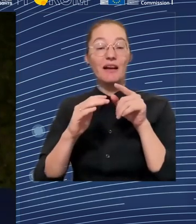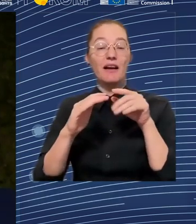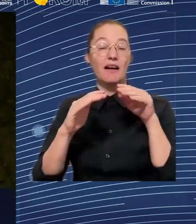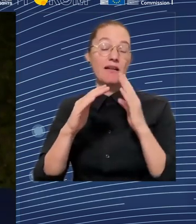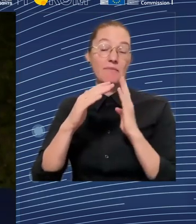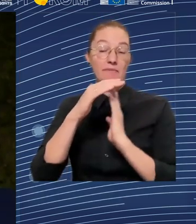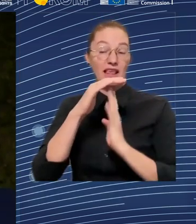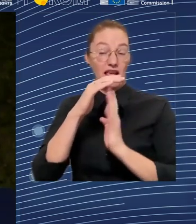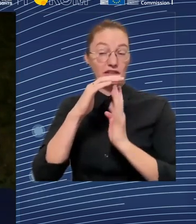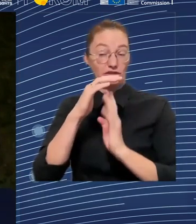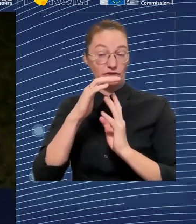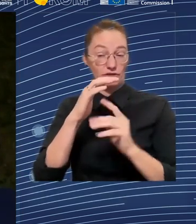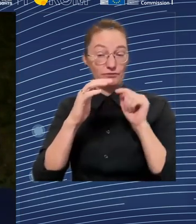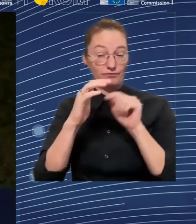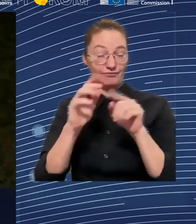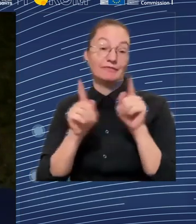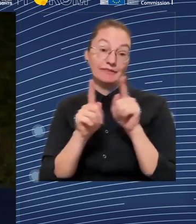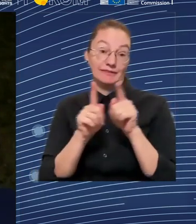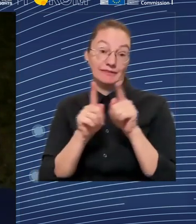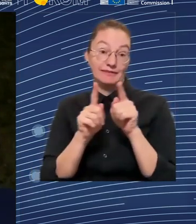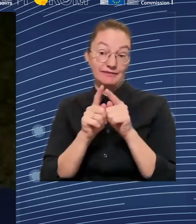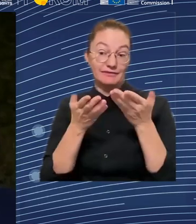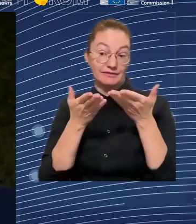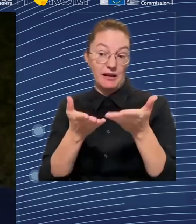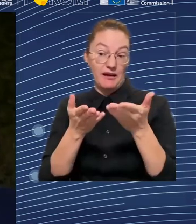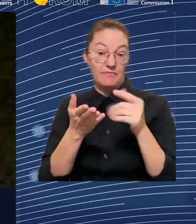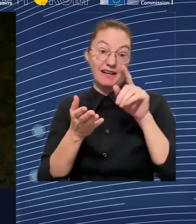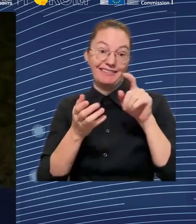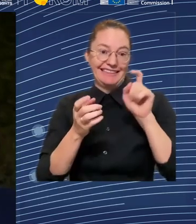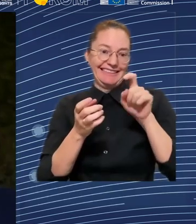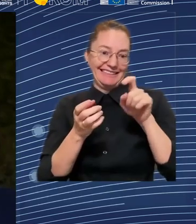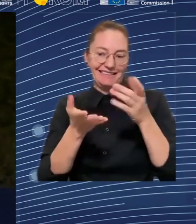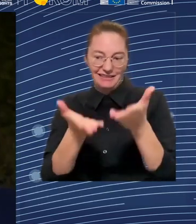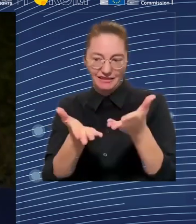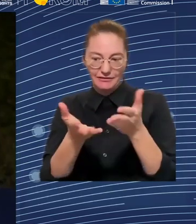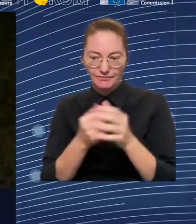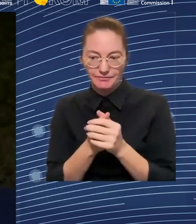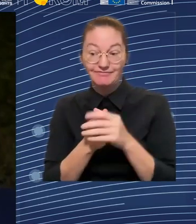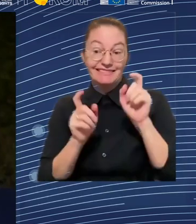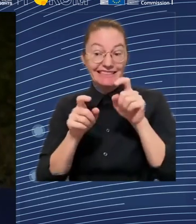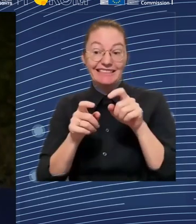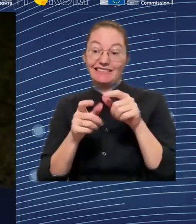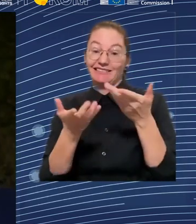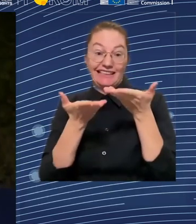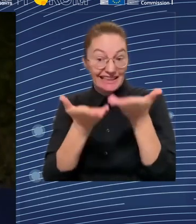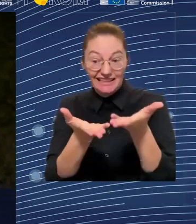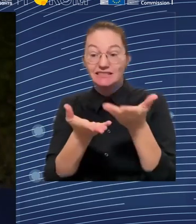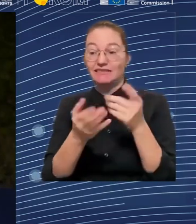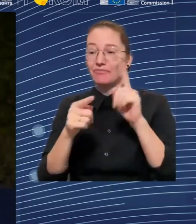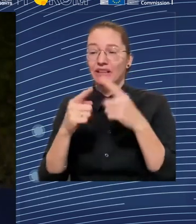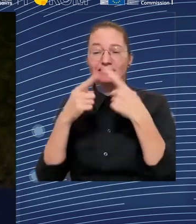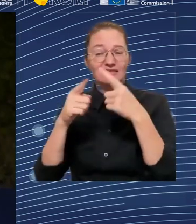all those views that want to stop migration, we have to really think and